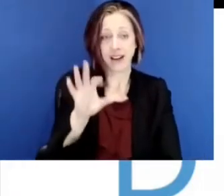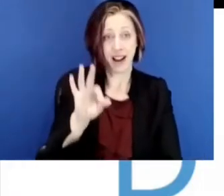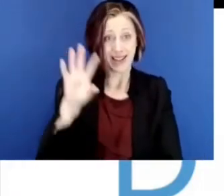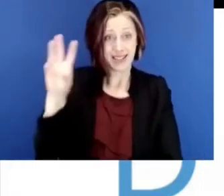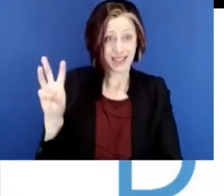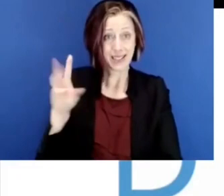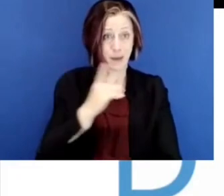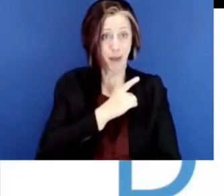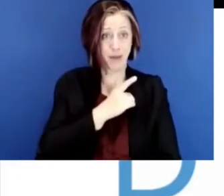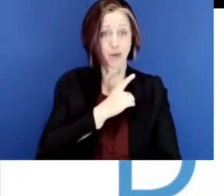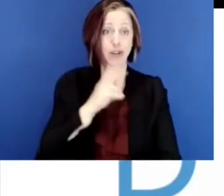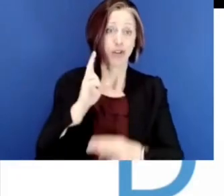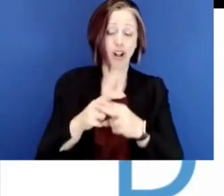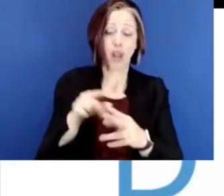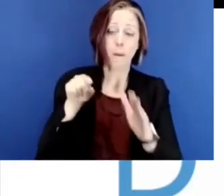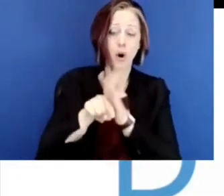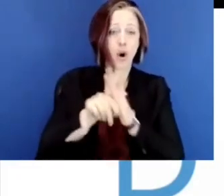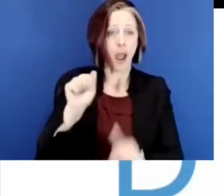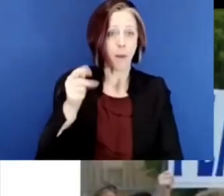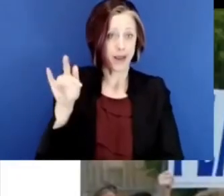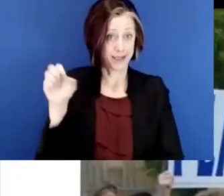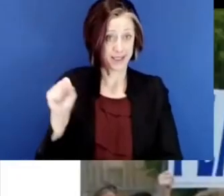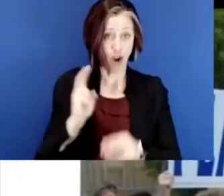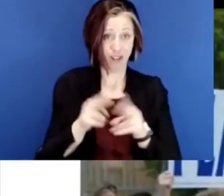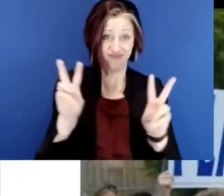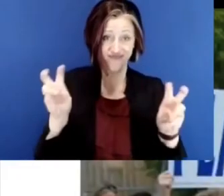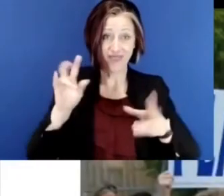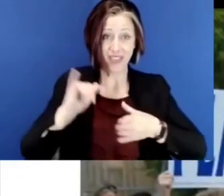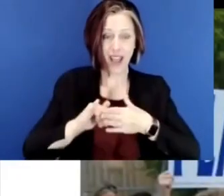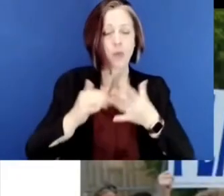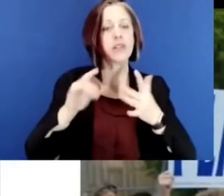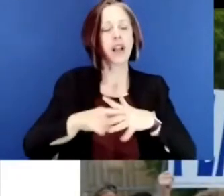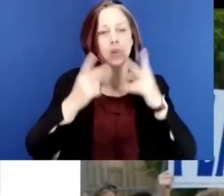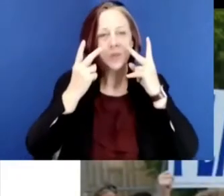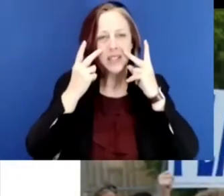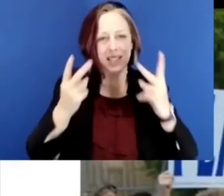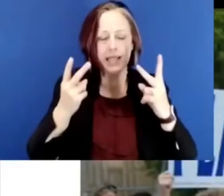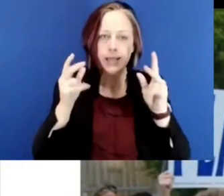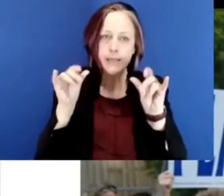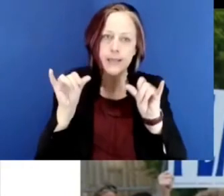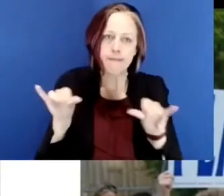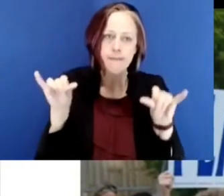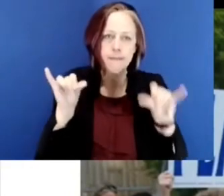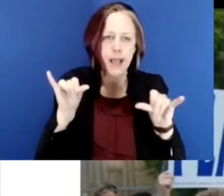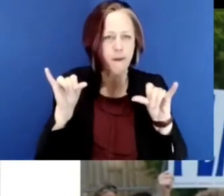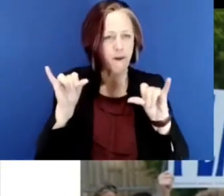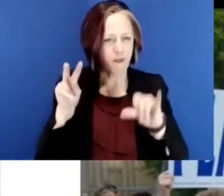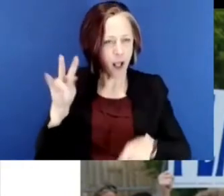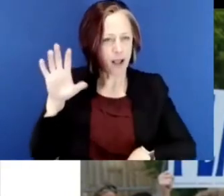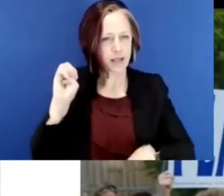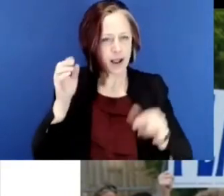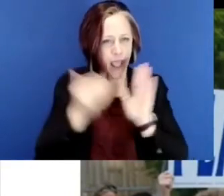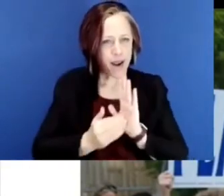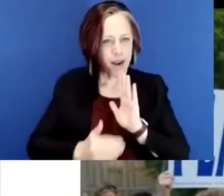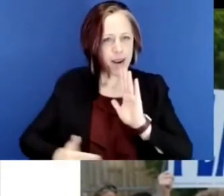grippling, not just North Minneapolis, but many places, um, throughout our city, but disproportionately in North Minneapolis. In